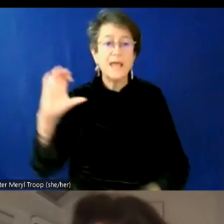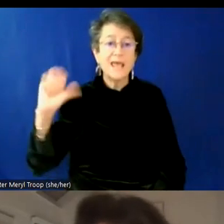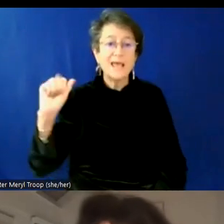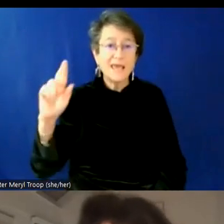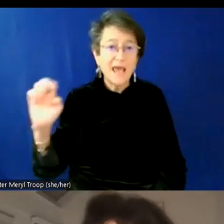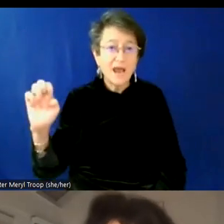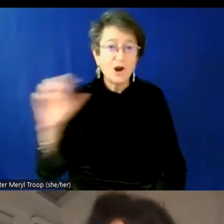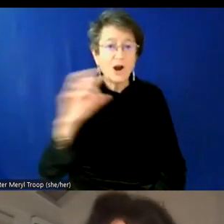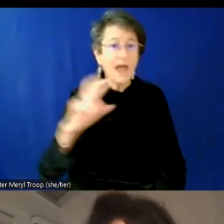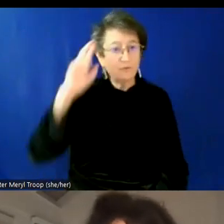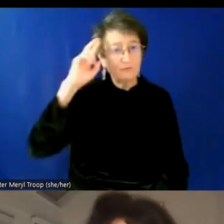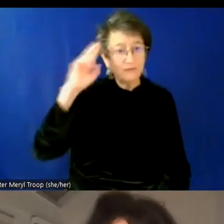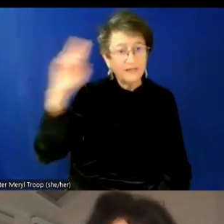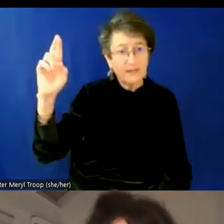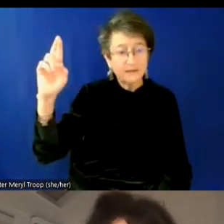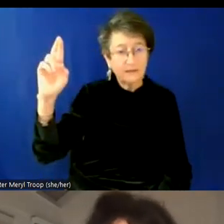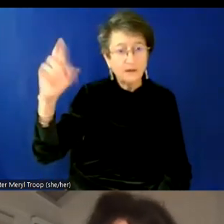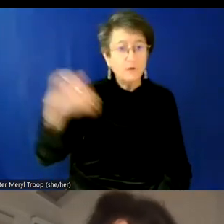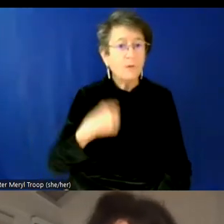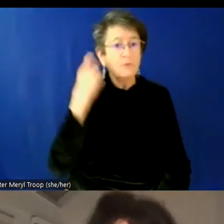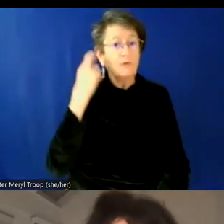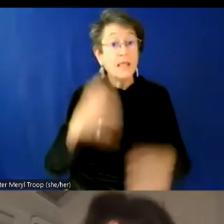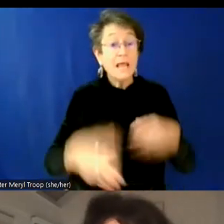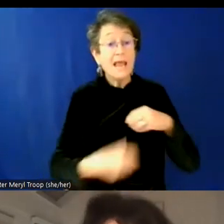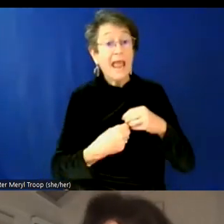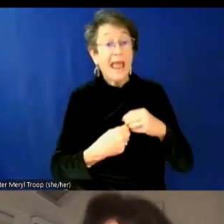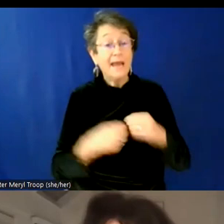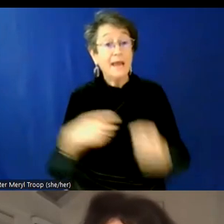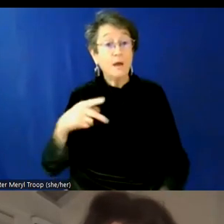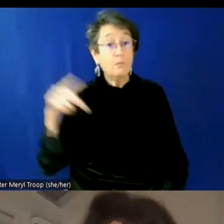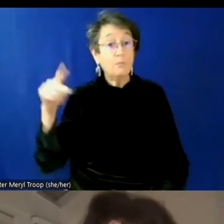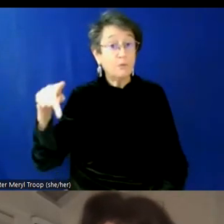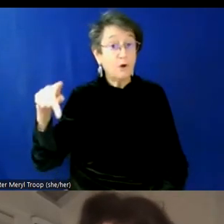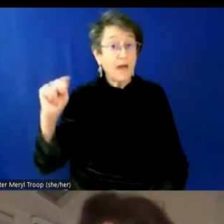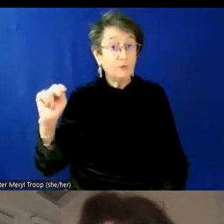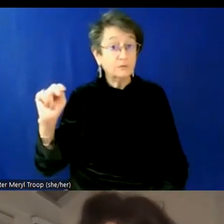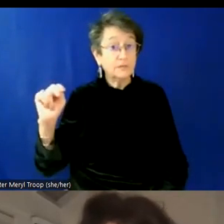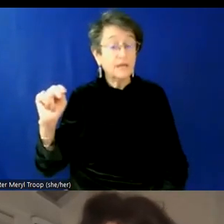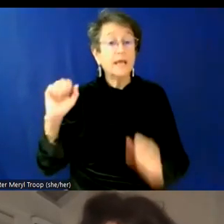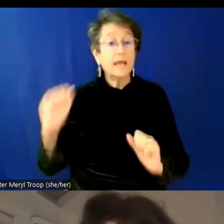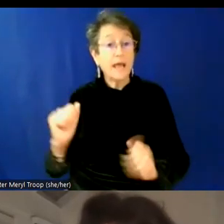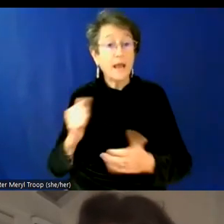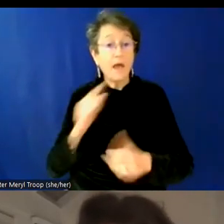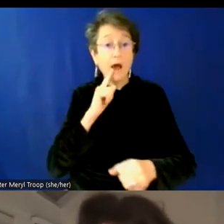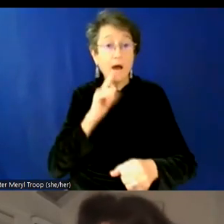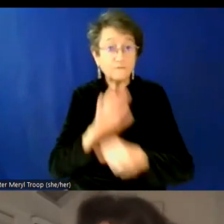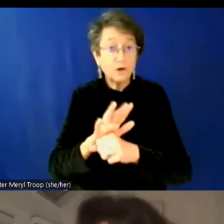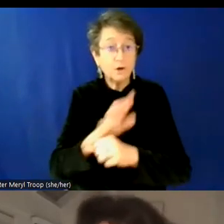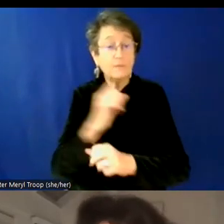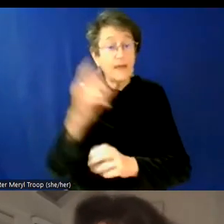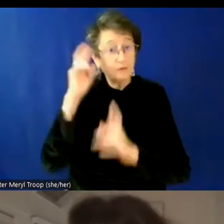adding pronouns, um, is a way to understand and affirm, uh, someone's identity.